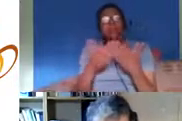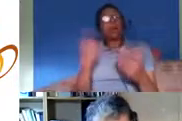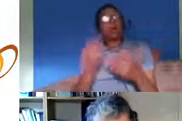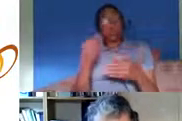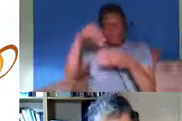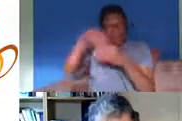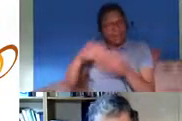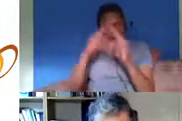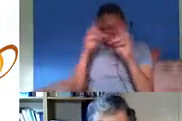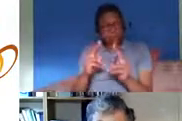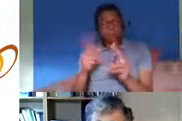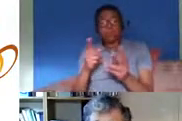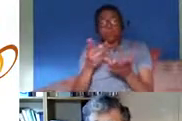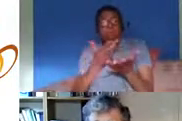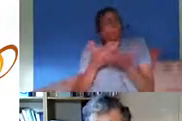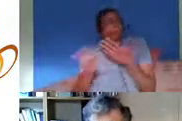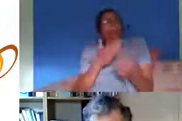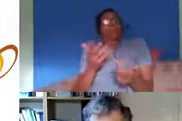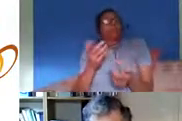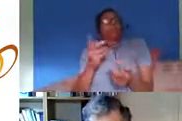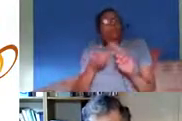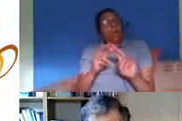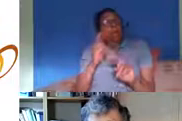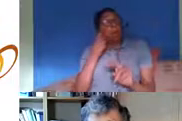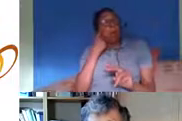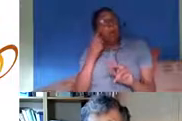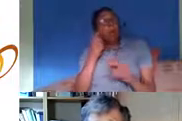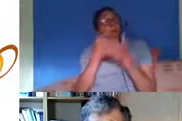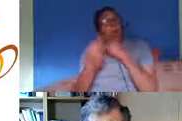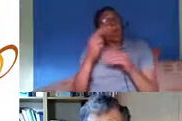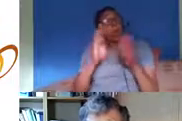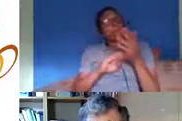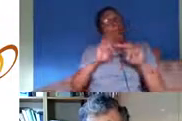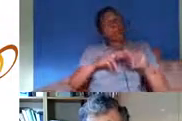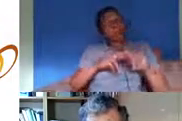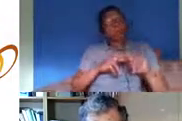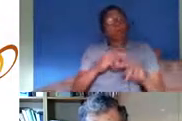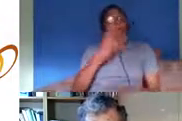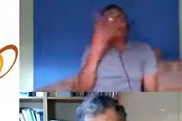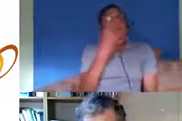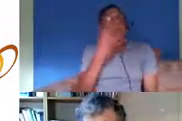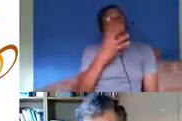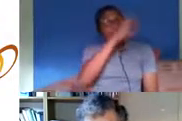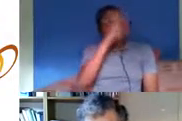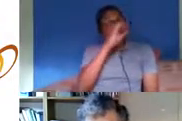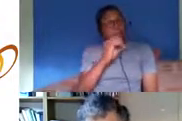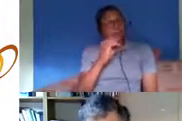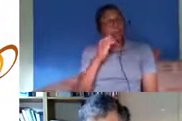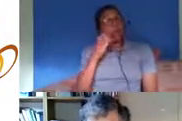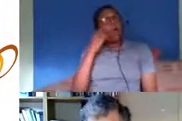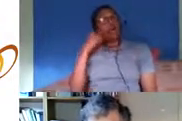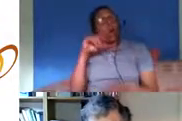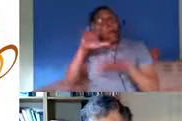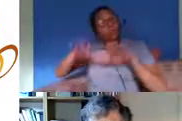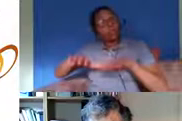so when we look at lone parents for example something like 14 percent of white british loan